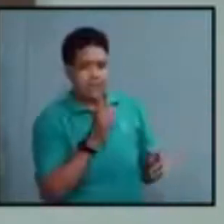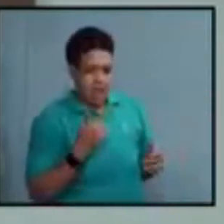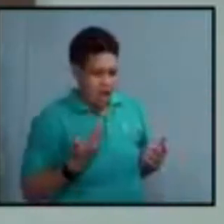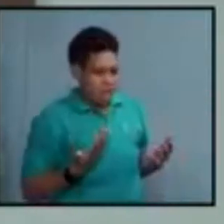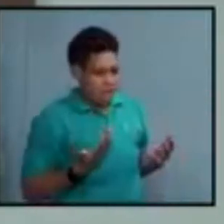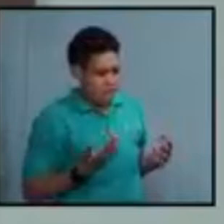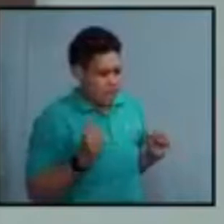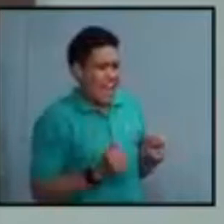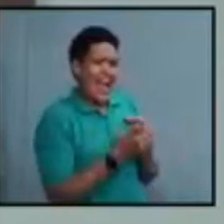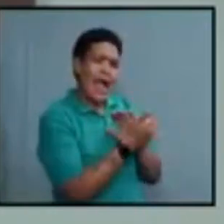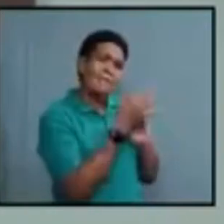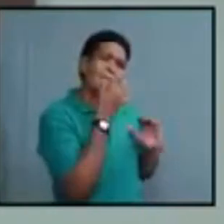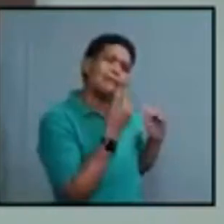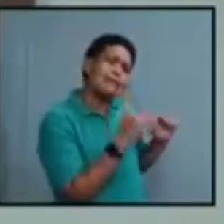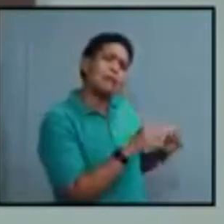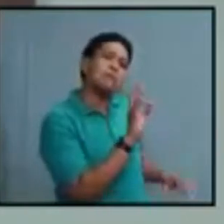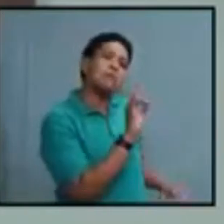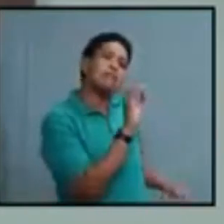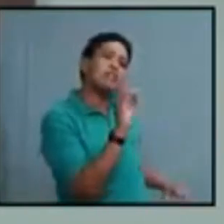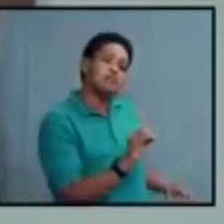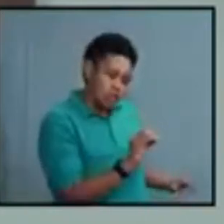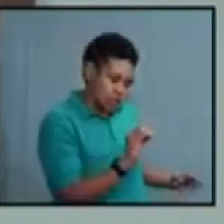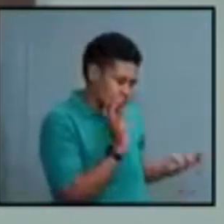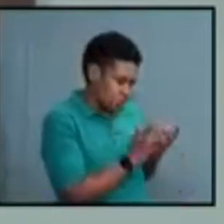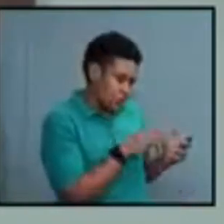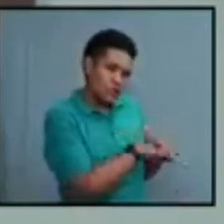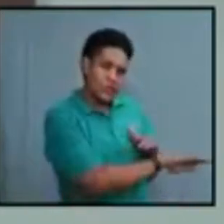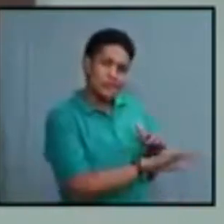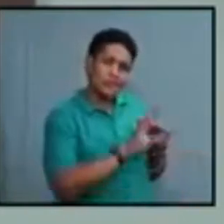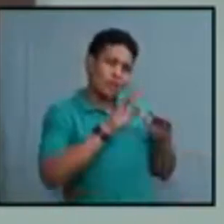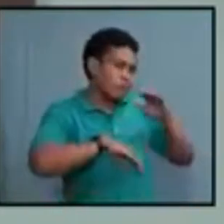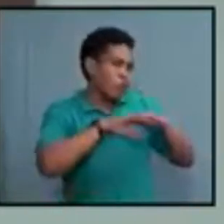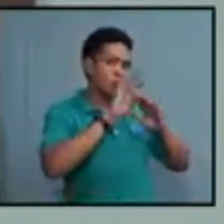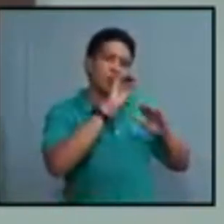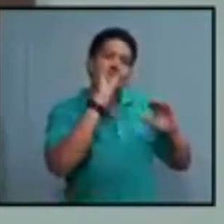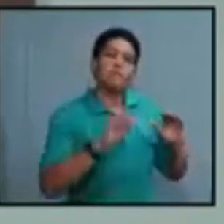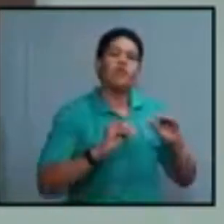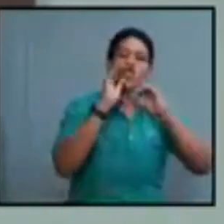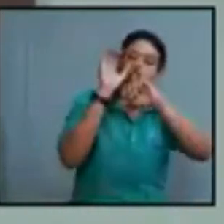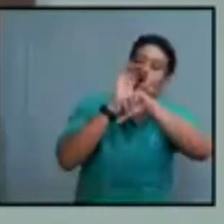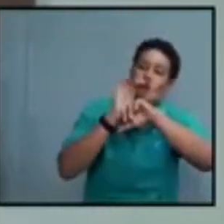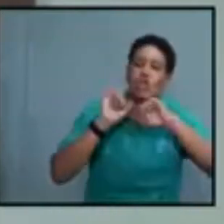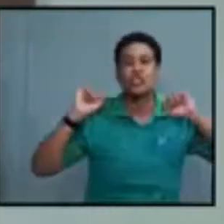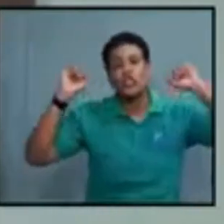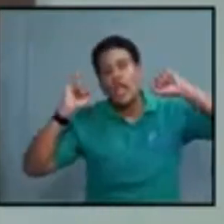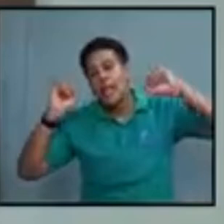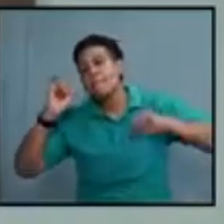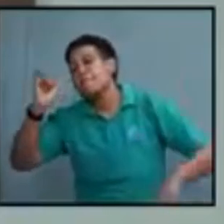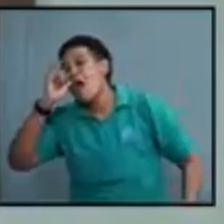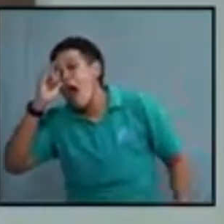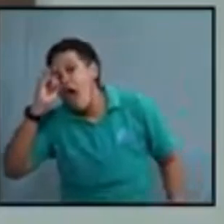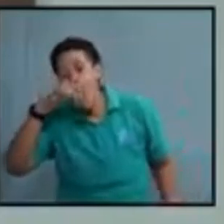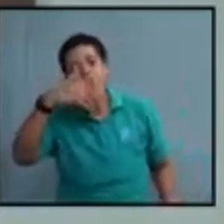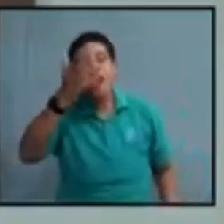capacity limits of 70%. For example, places of worship, gyms, bars that